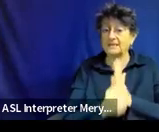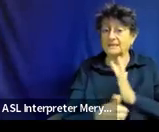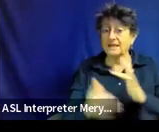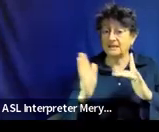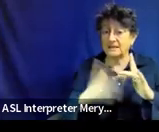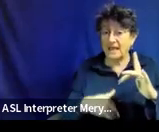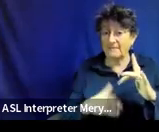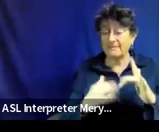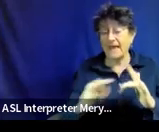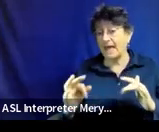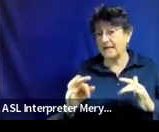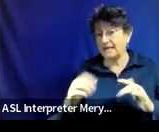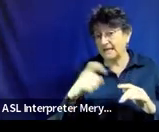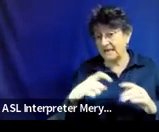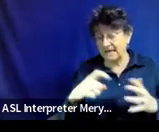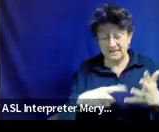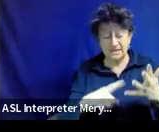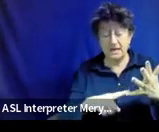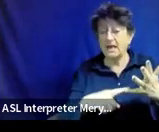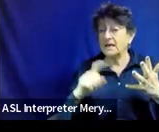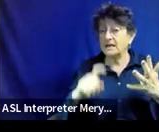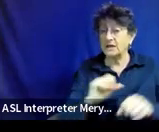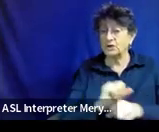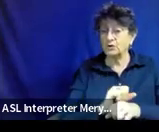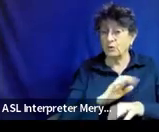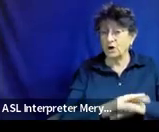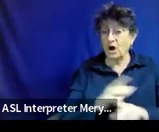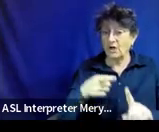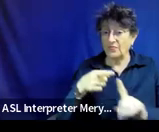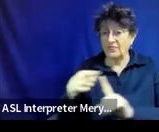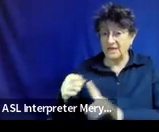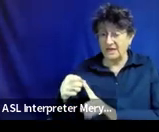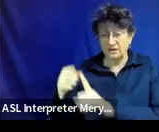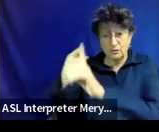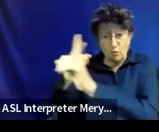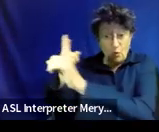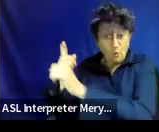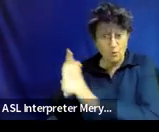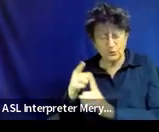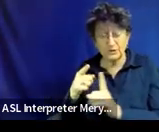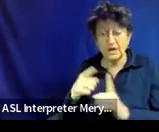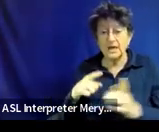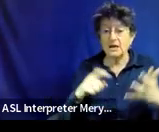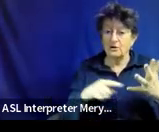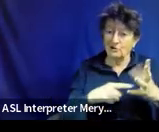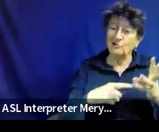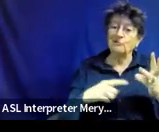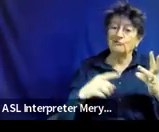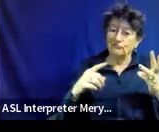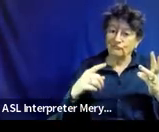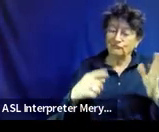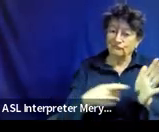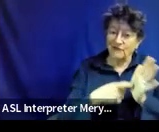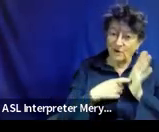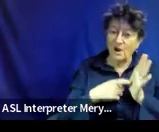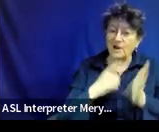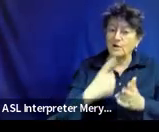know, they need to work on these goals, so they need these services. And that really all ties together and